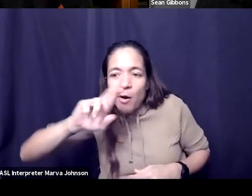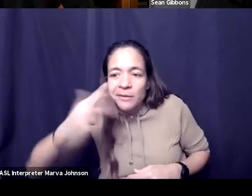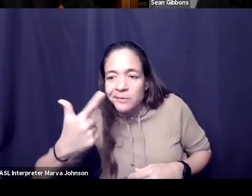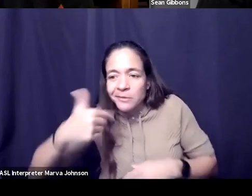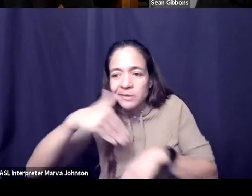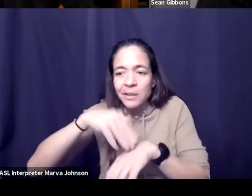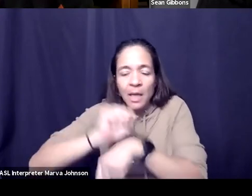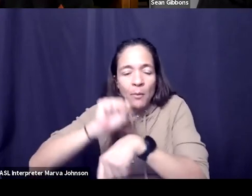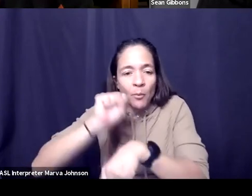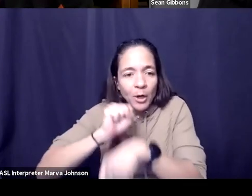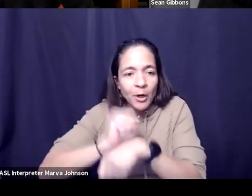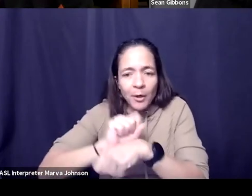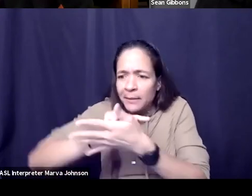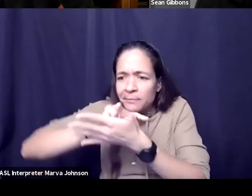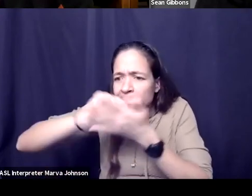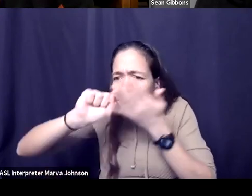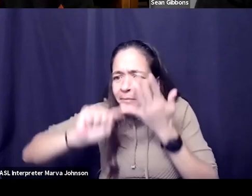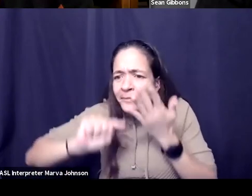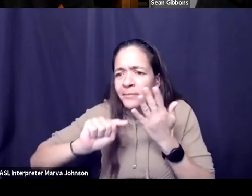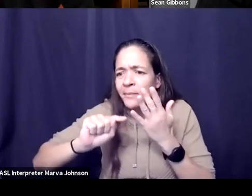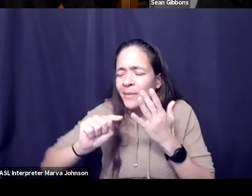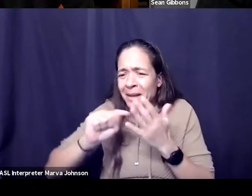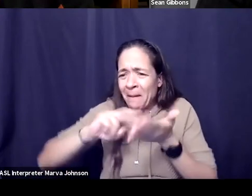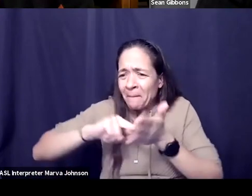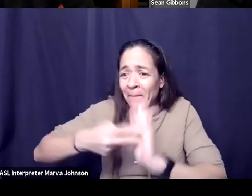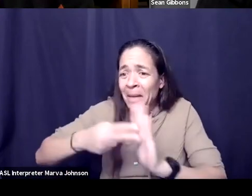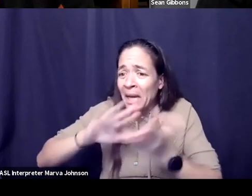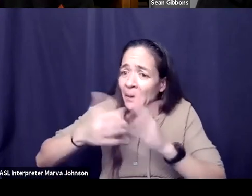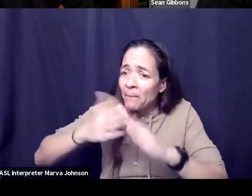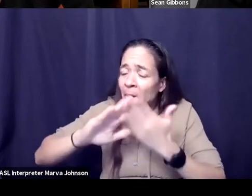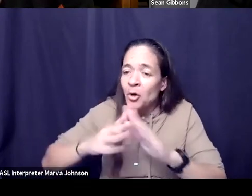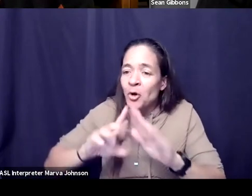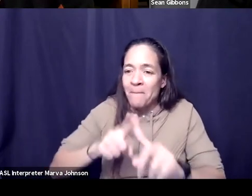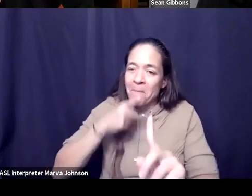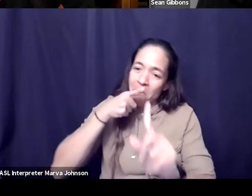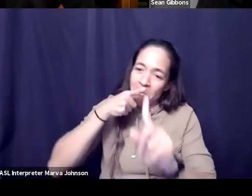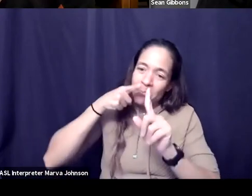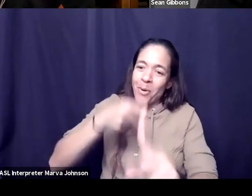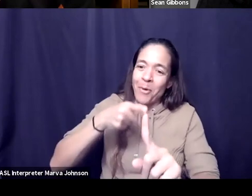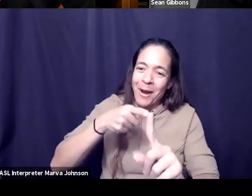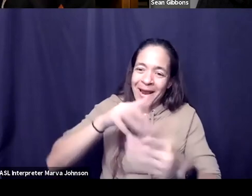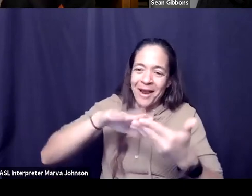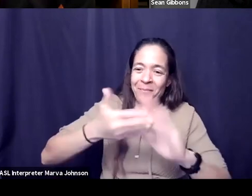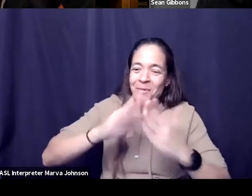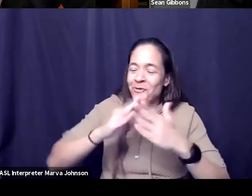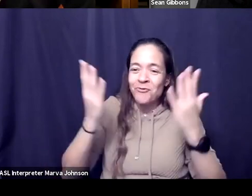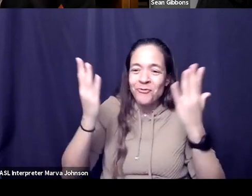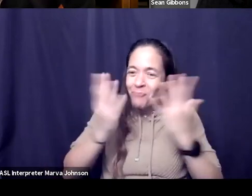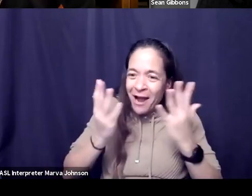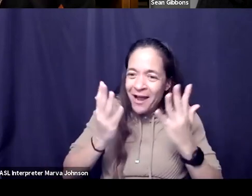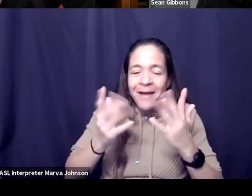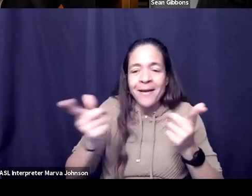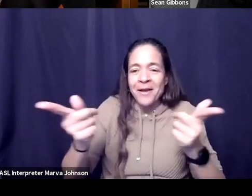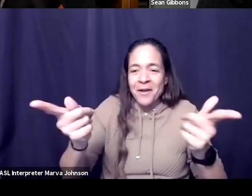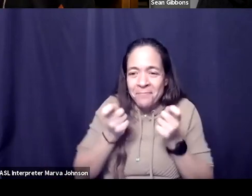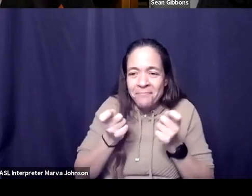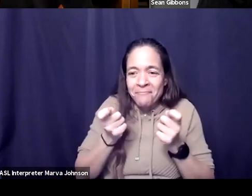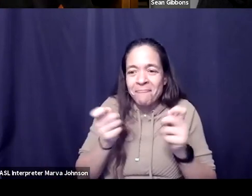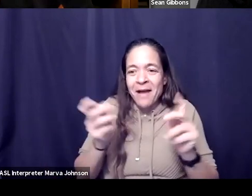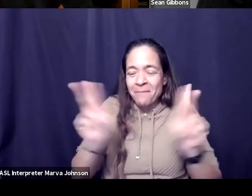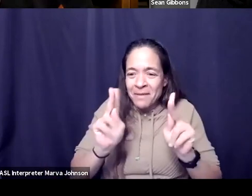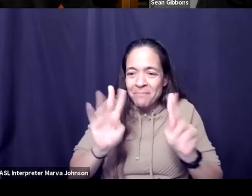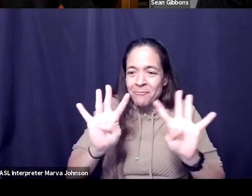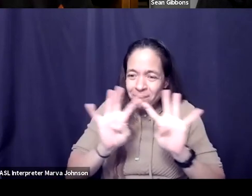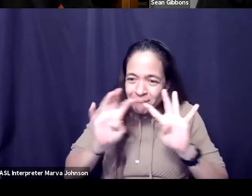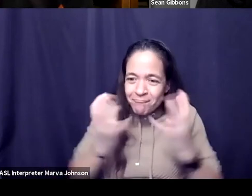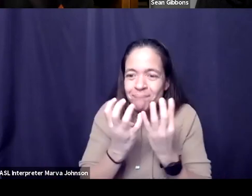and what it's really about is you know uh if you what it's really about is bringing together a group of people to go do something